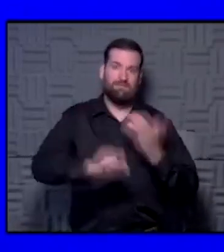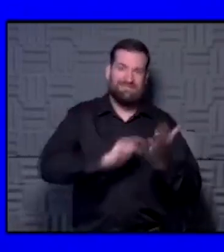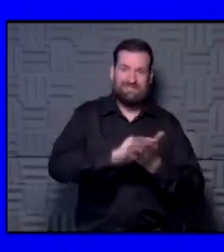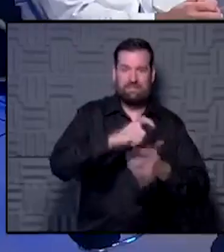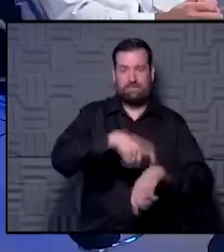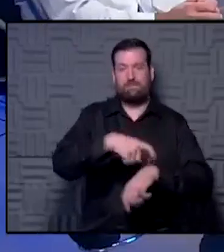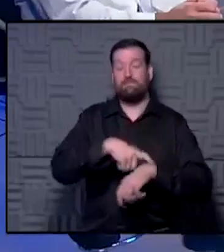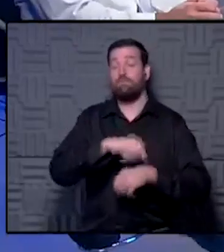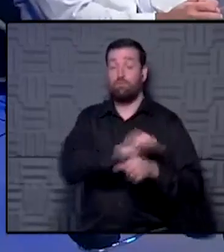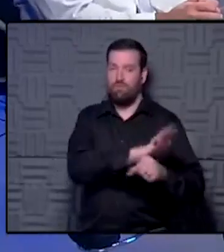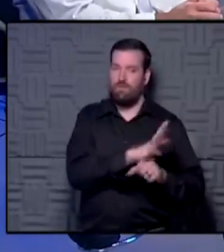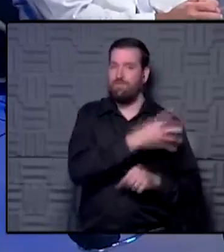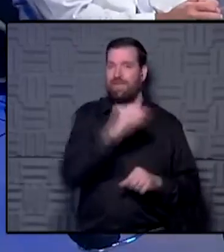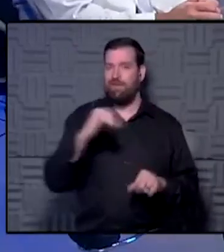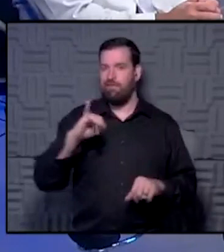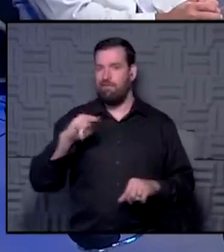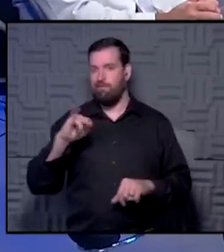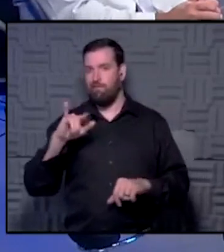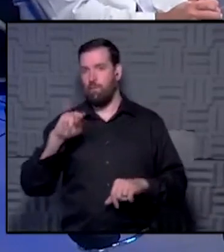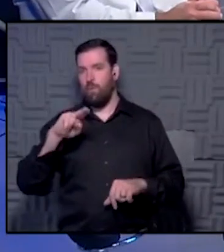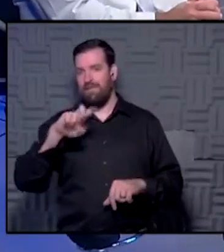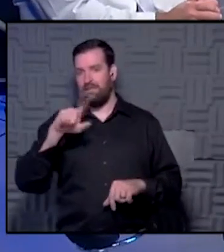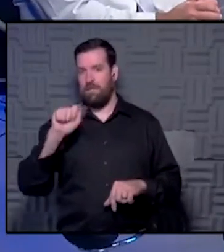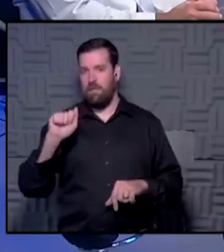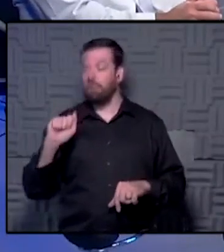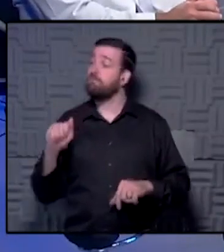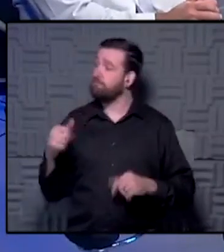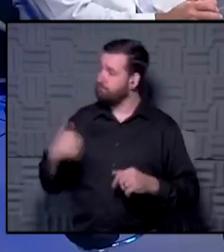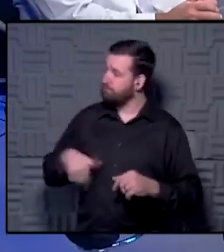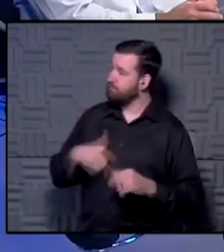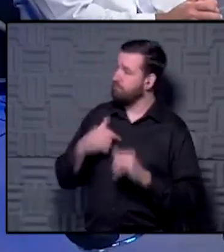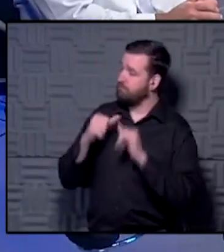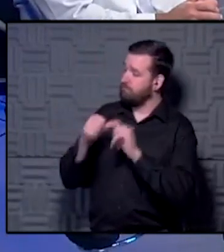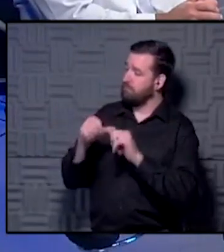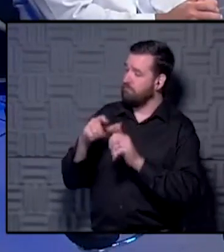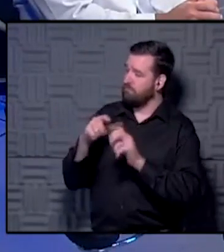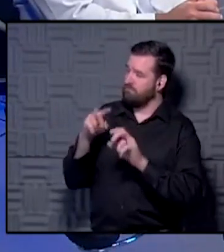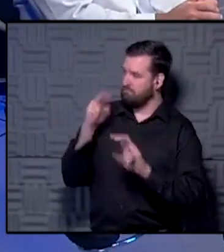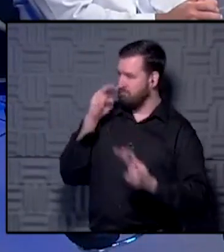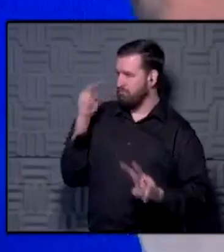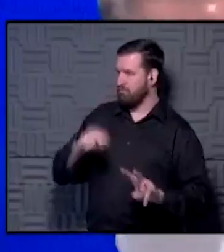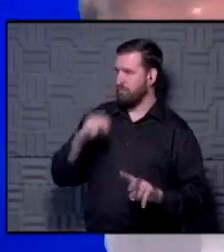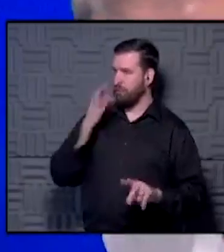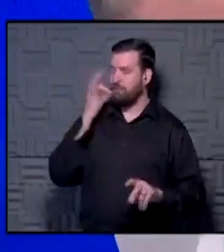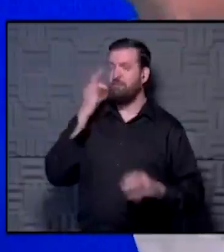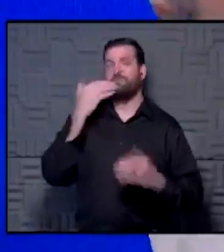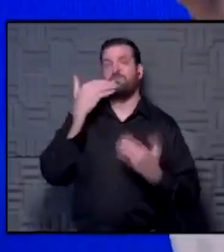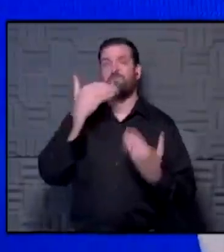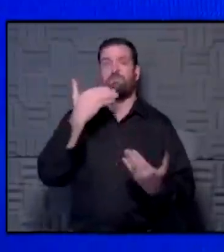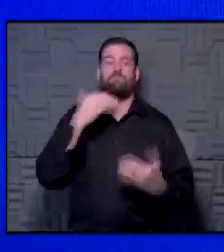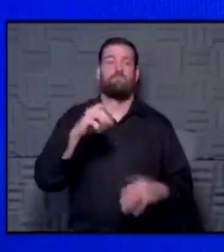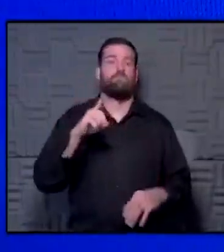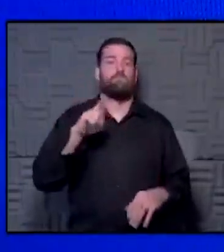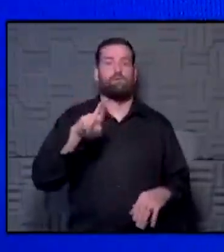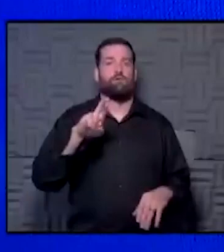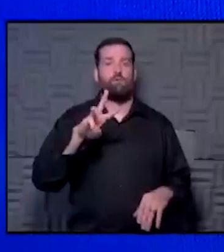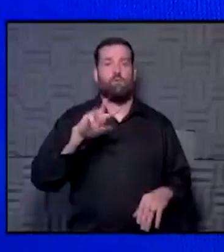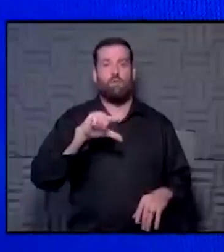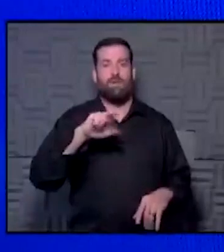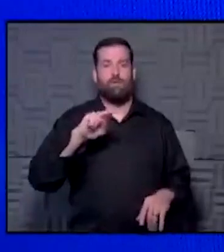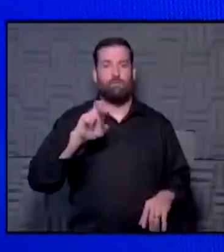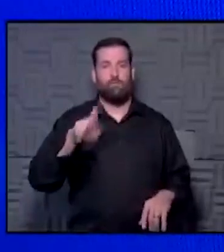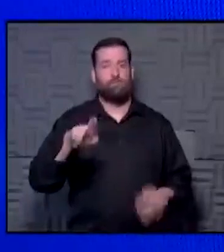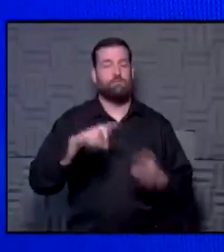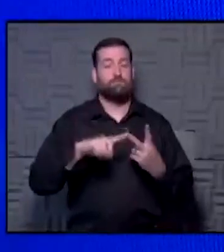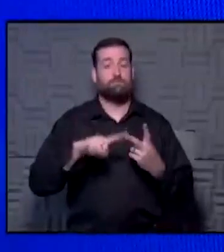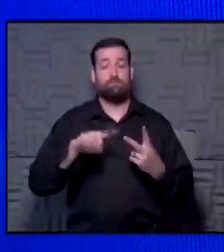pandemic. Yeah. It means everything, doesn't it? Yeah. And we want to keep following the chiefs. I want to say a special thanks to Dr. Wagner and to Dr. Chen